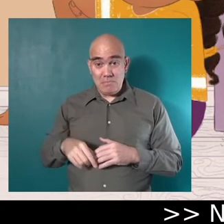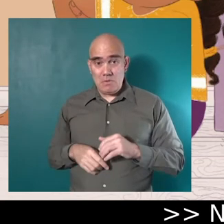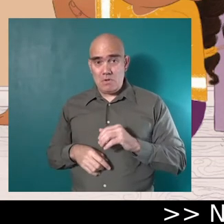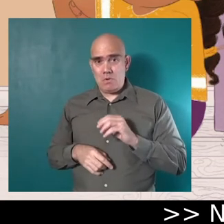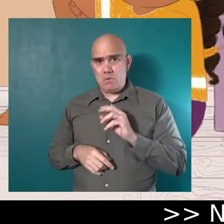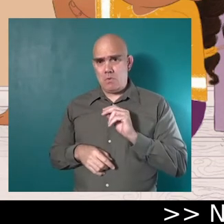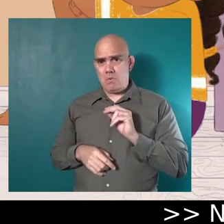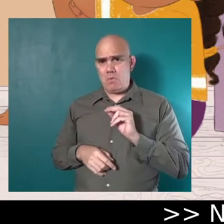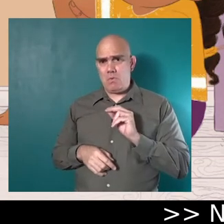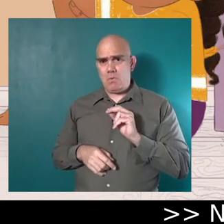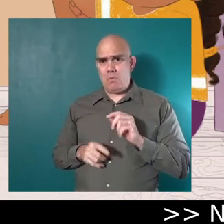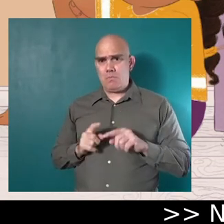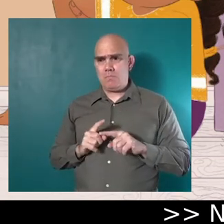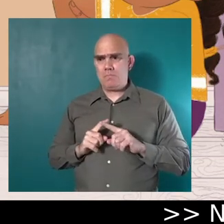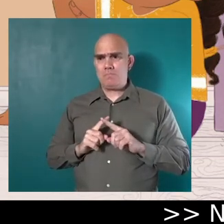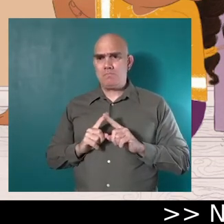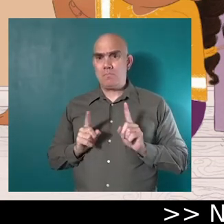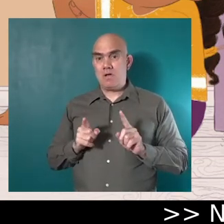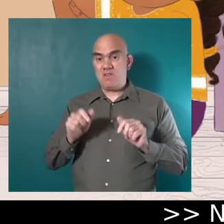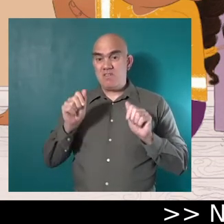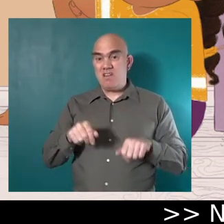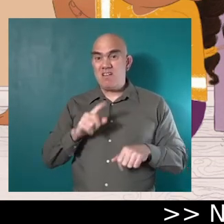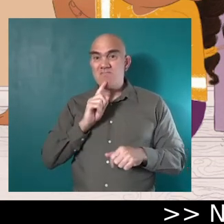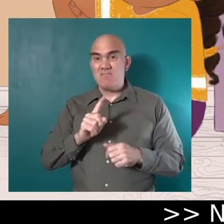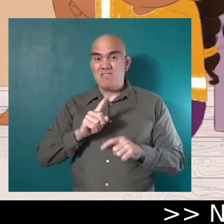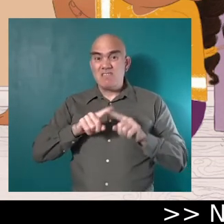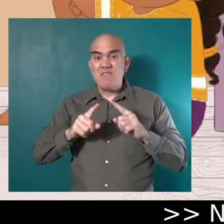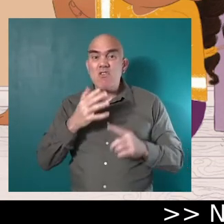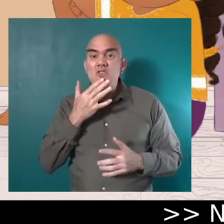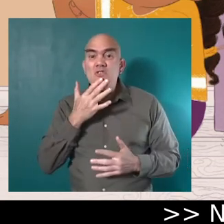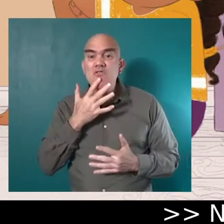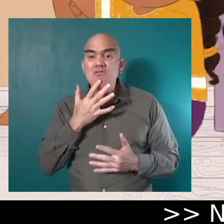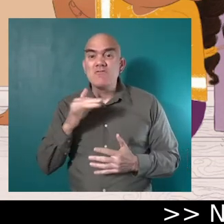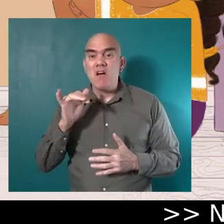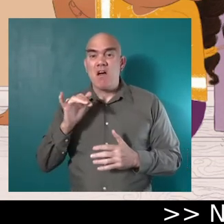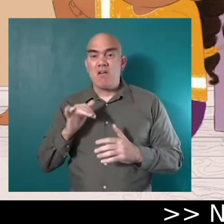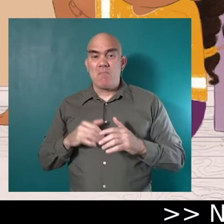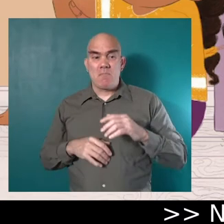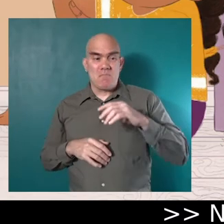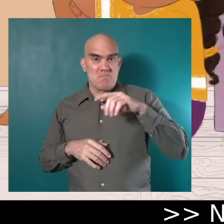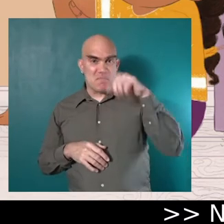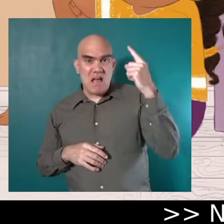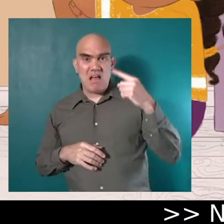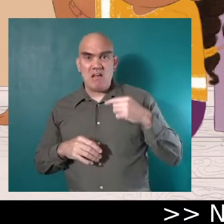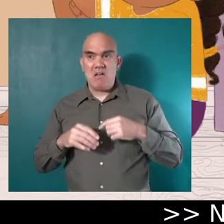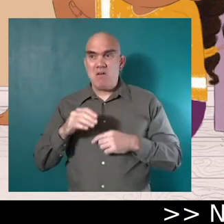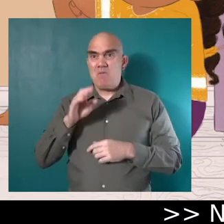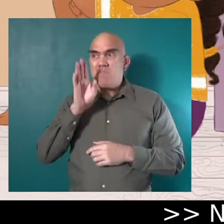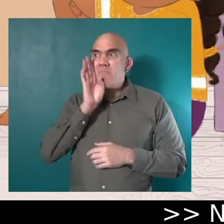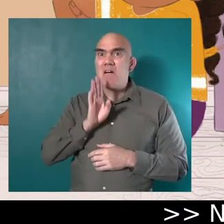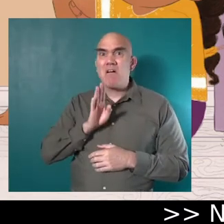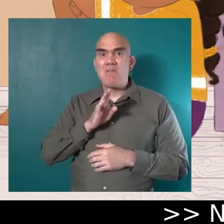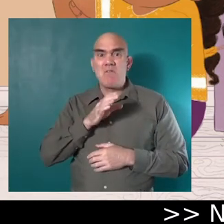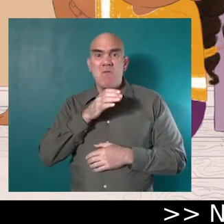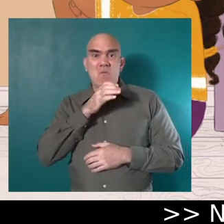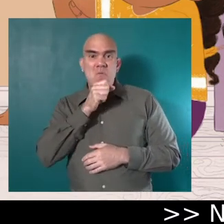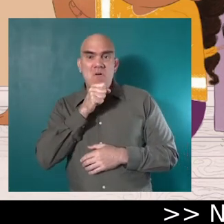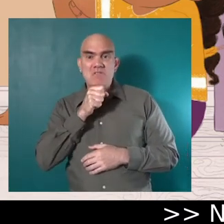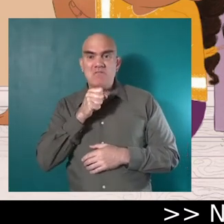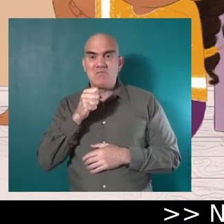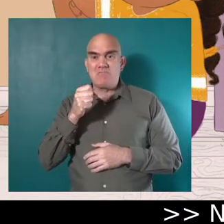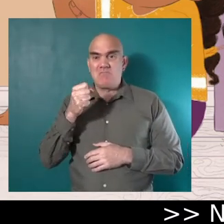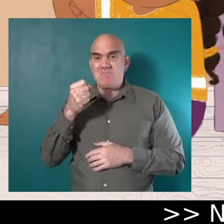but you can be different colors, like black and brown and